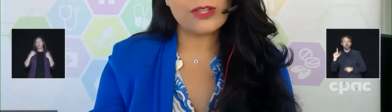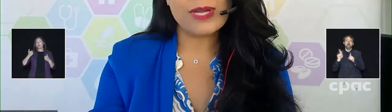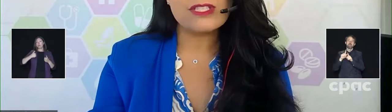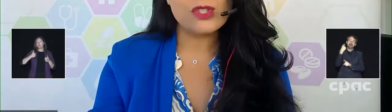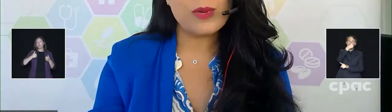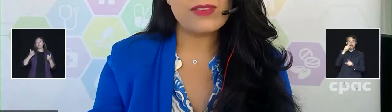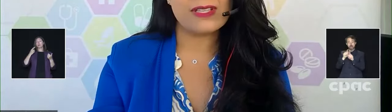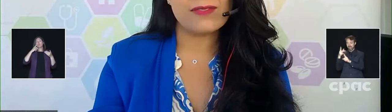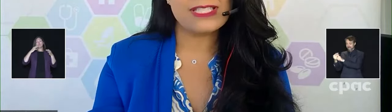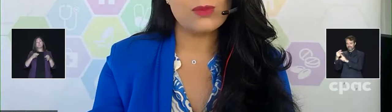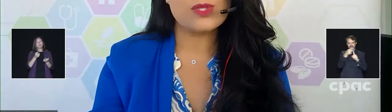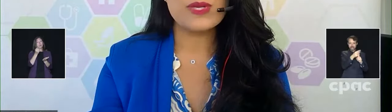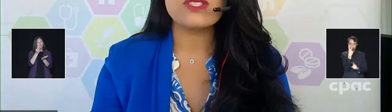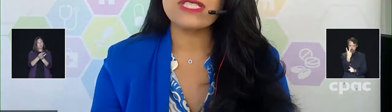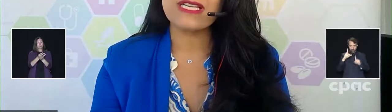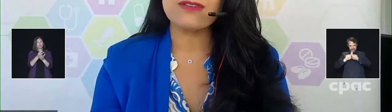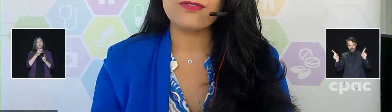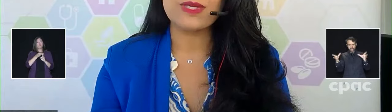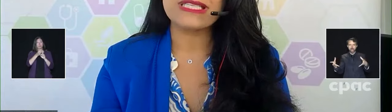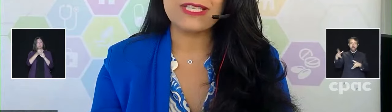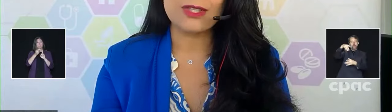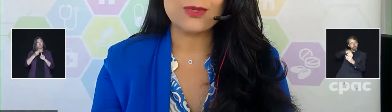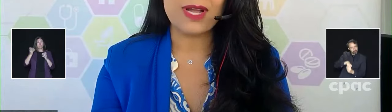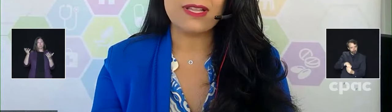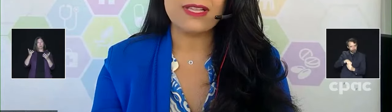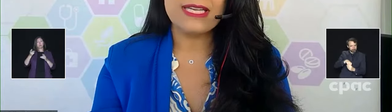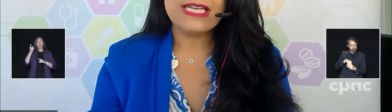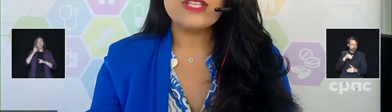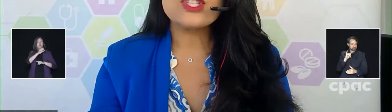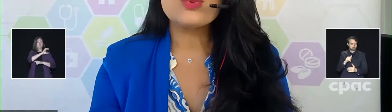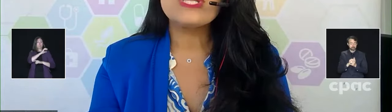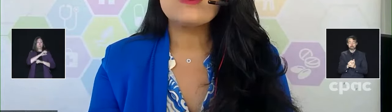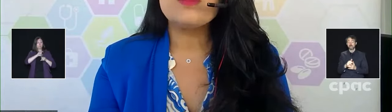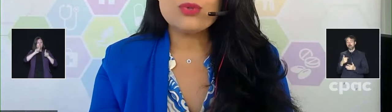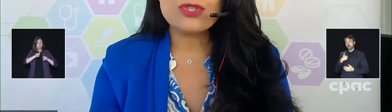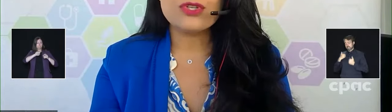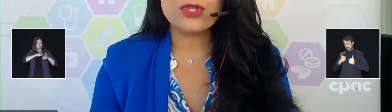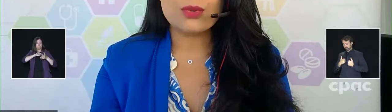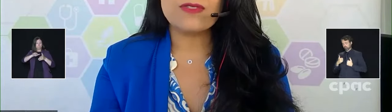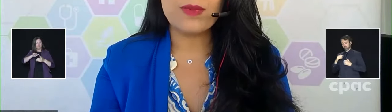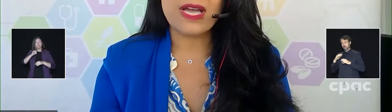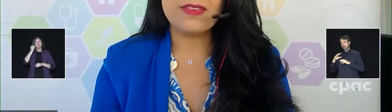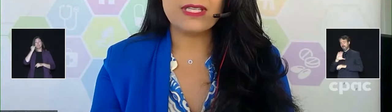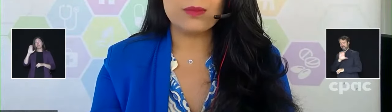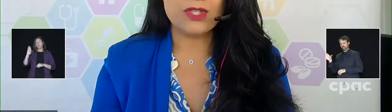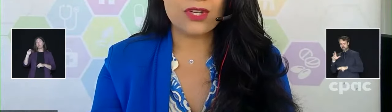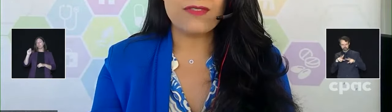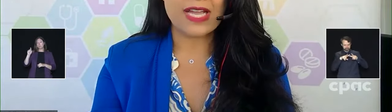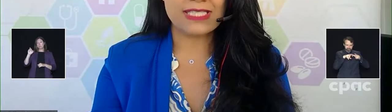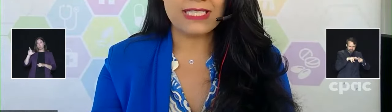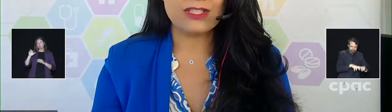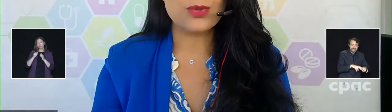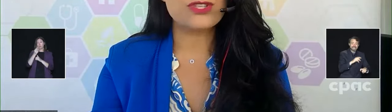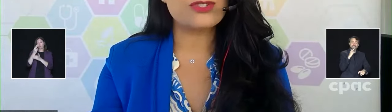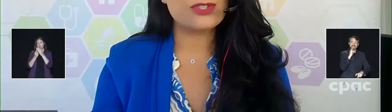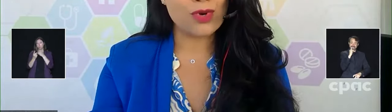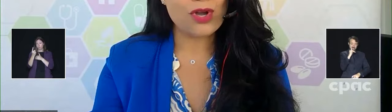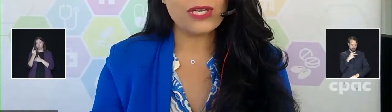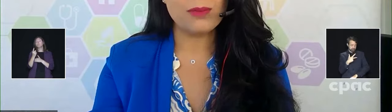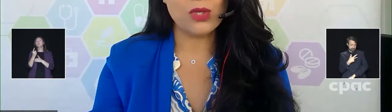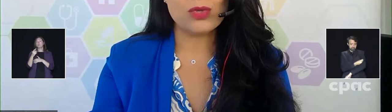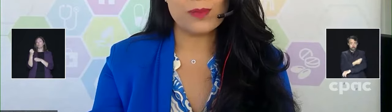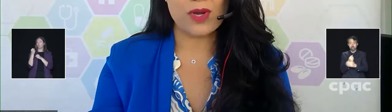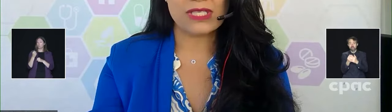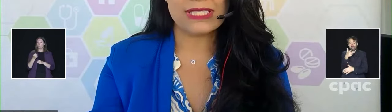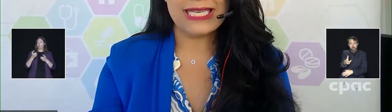to authorize this new bivalent vaccine was based on data from a clinical trial that showed that a booster dose of the bivalent Moderna vaccine triggers a